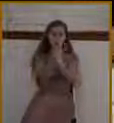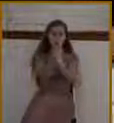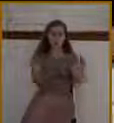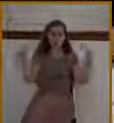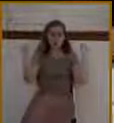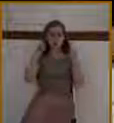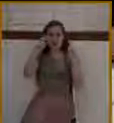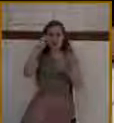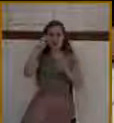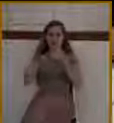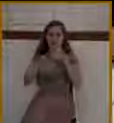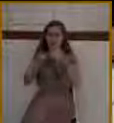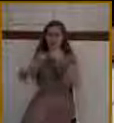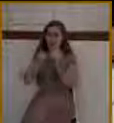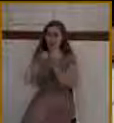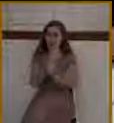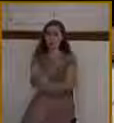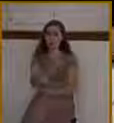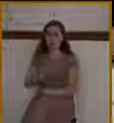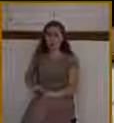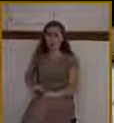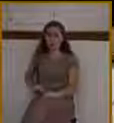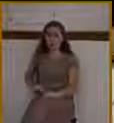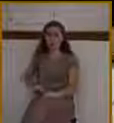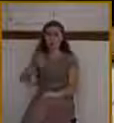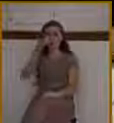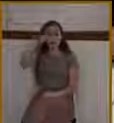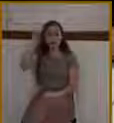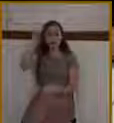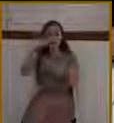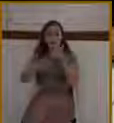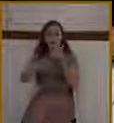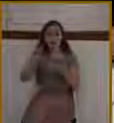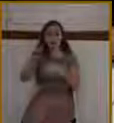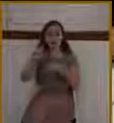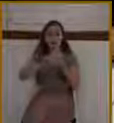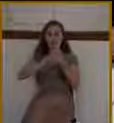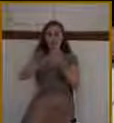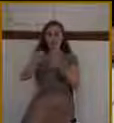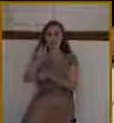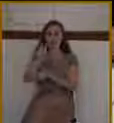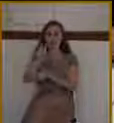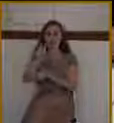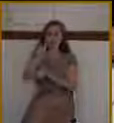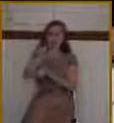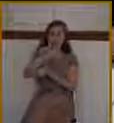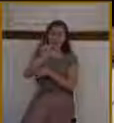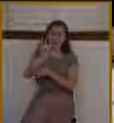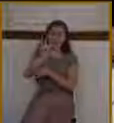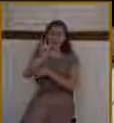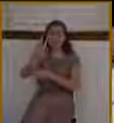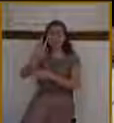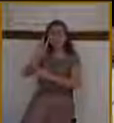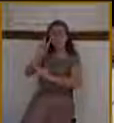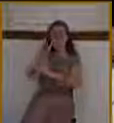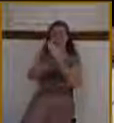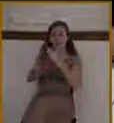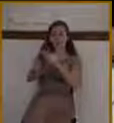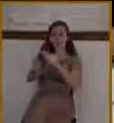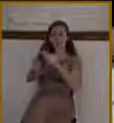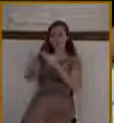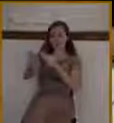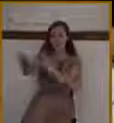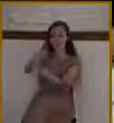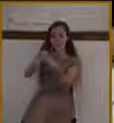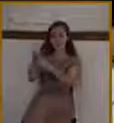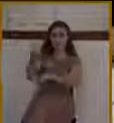In fact, this day was predicted in Daniel 9, verse 26. Many scholars, specifically Sir Robert Anderson,